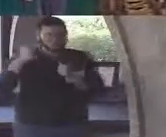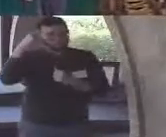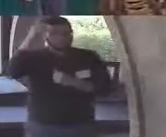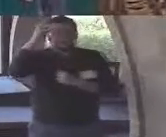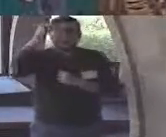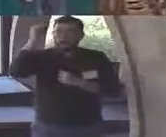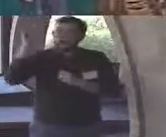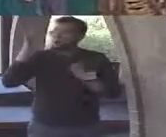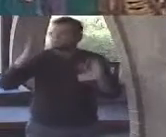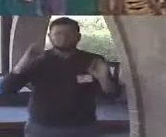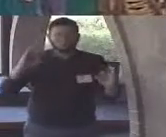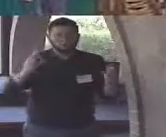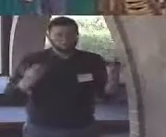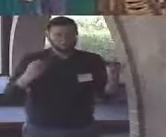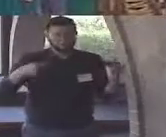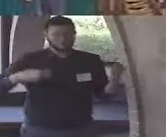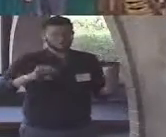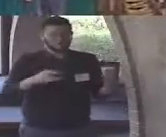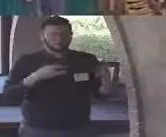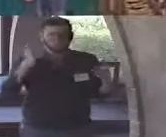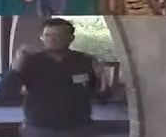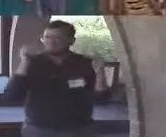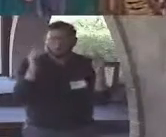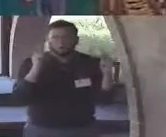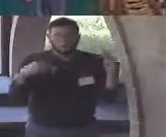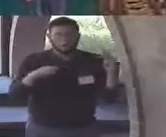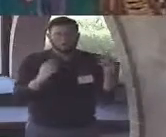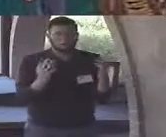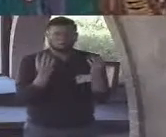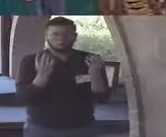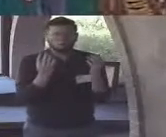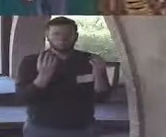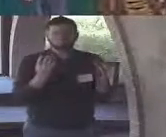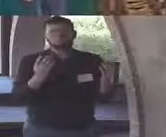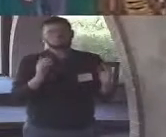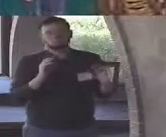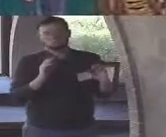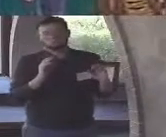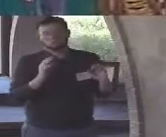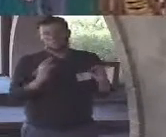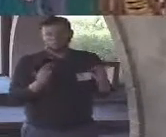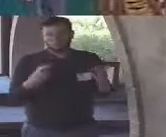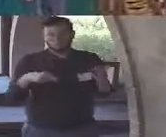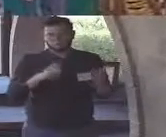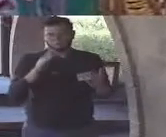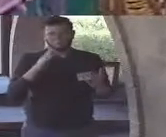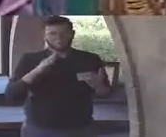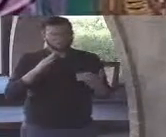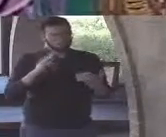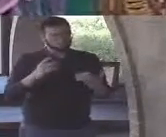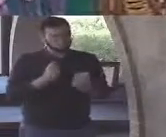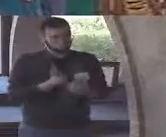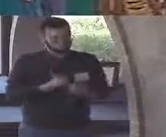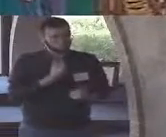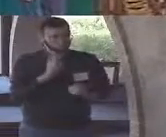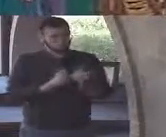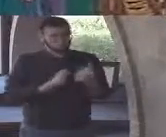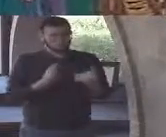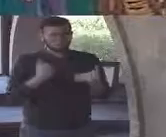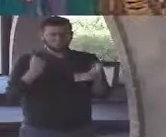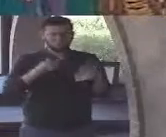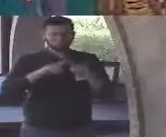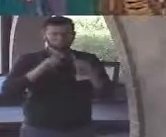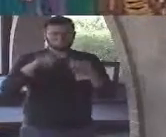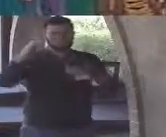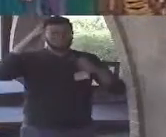provocative nature of this sermon is that it just might contain a peculiar amalgam of philosophical